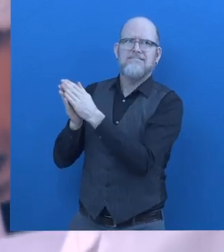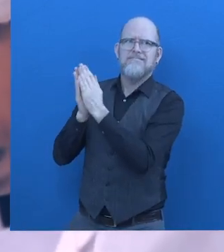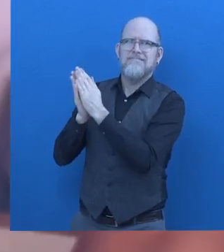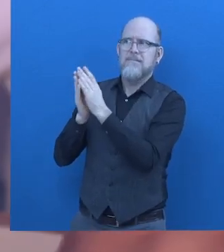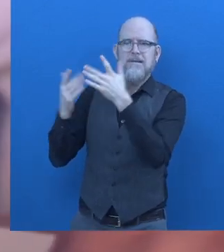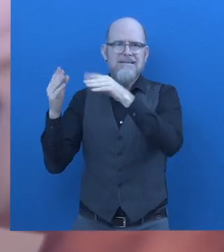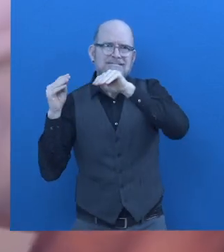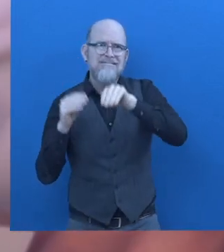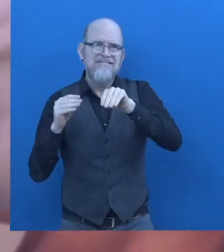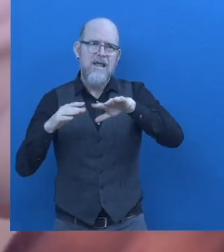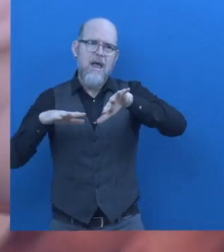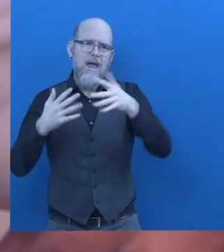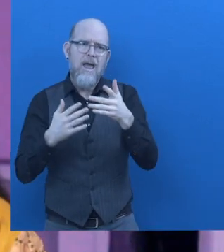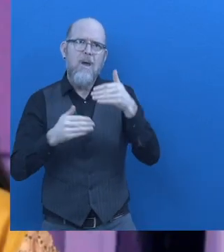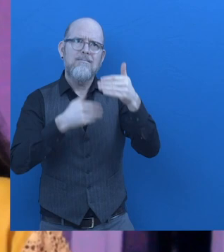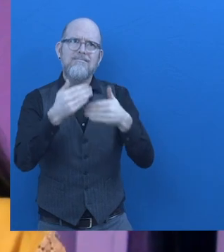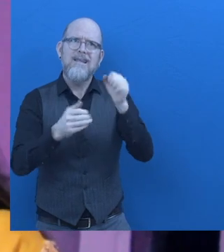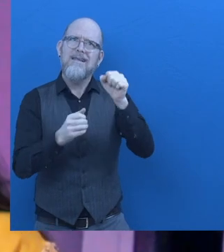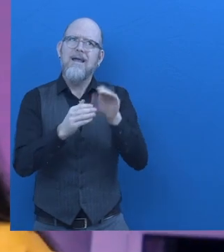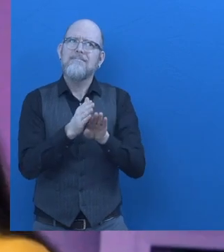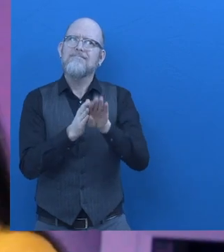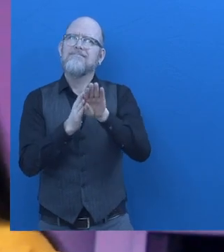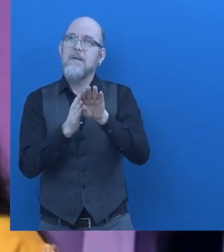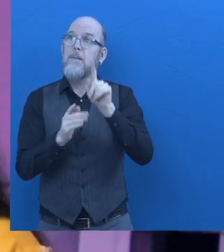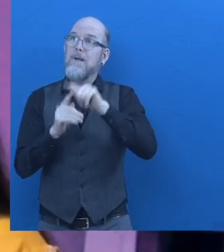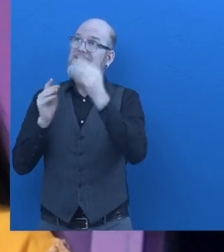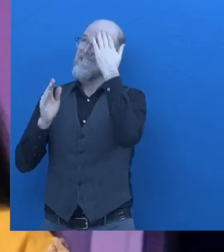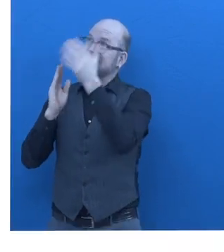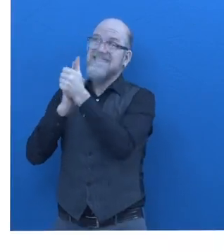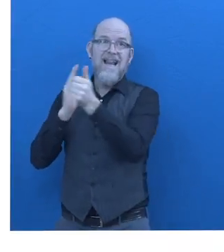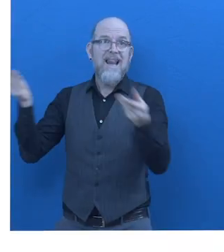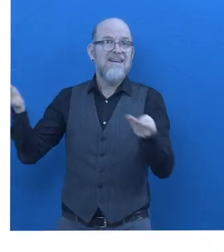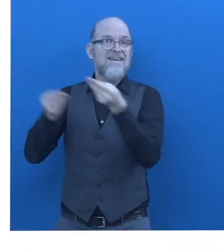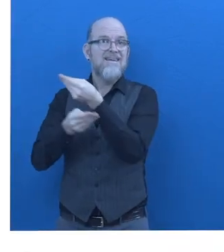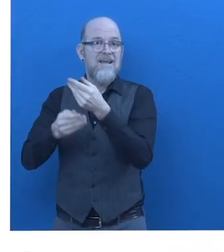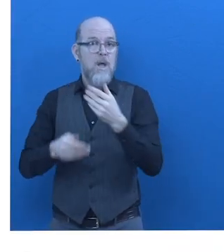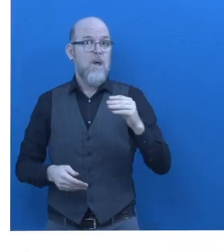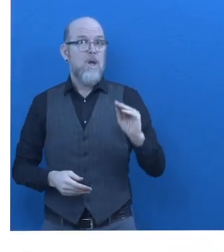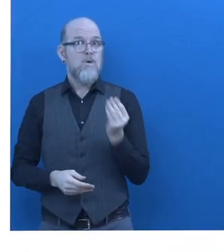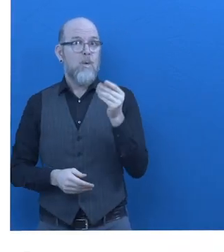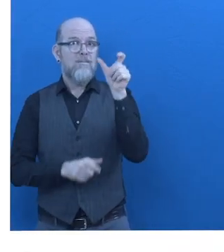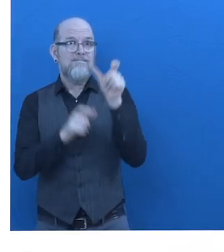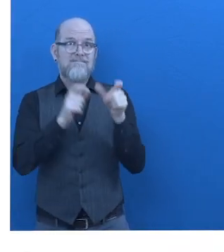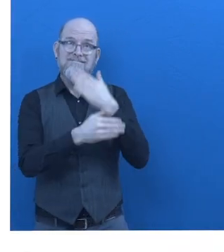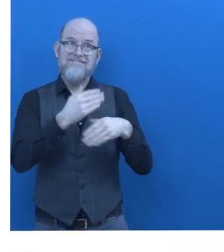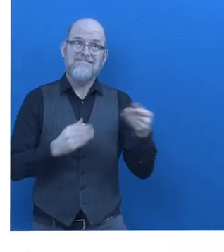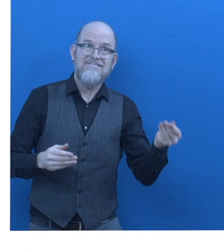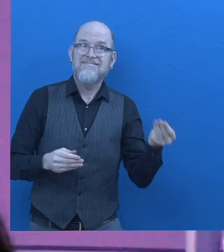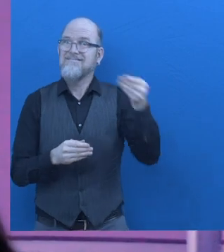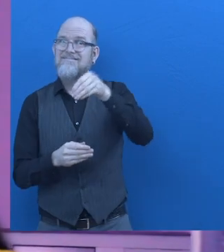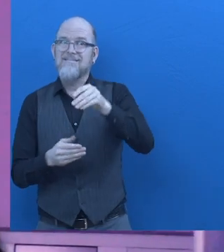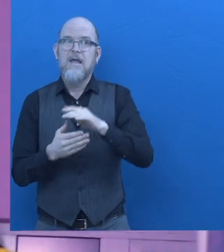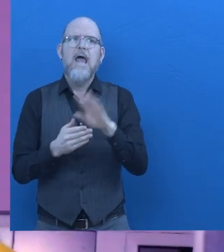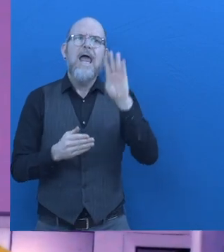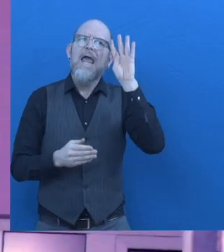give us their expertise and also employ our youngsters. What is unique and innovative about Inclusion Mauritius?